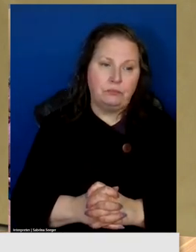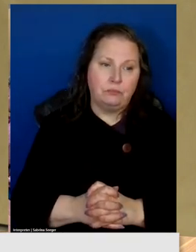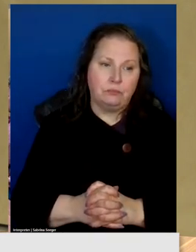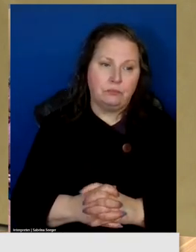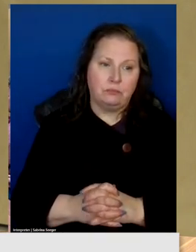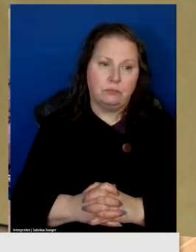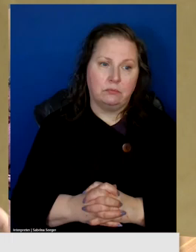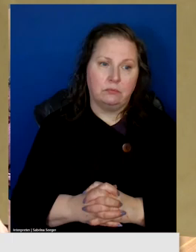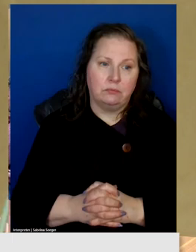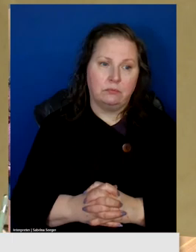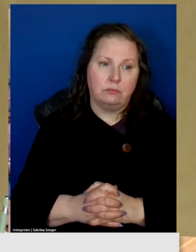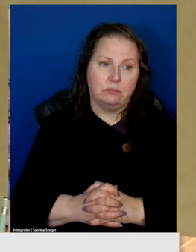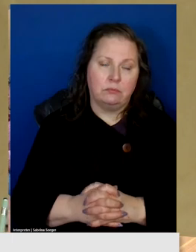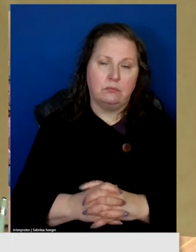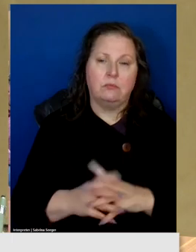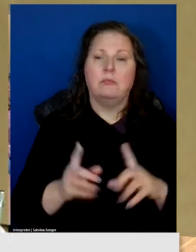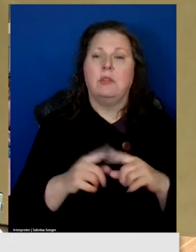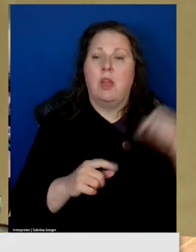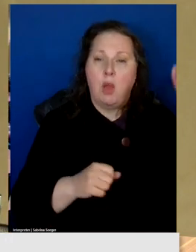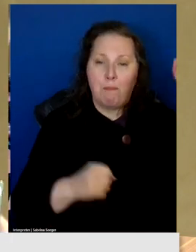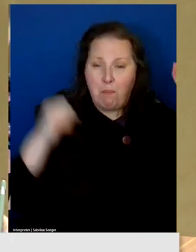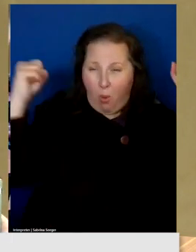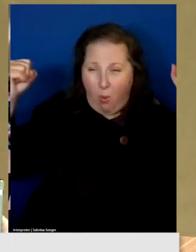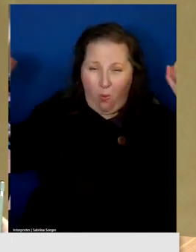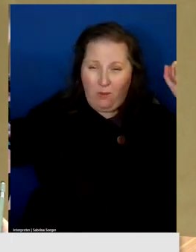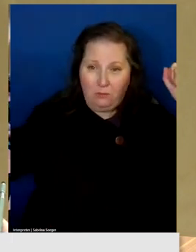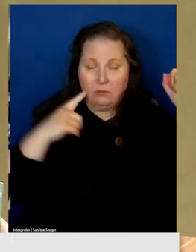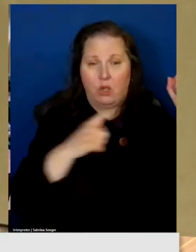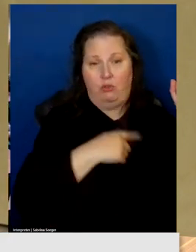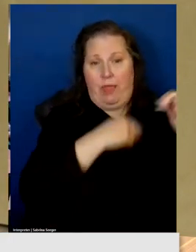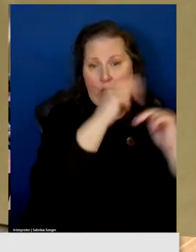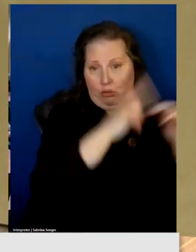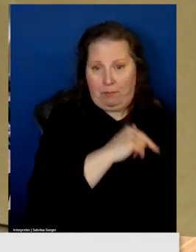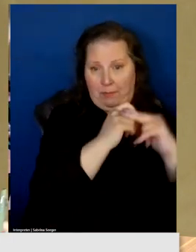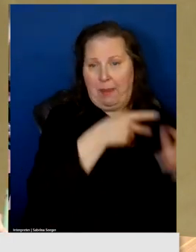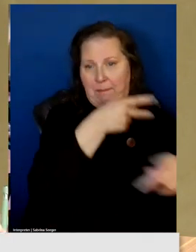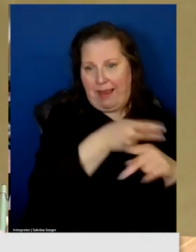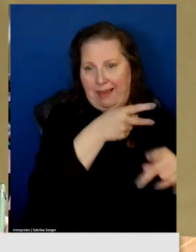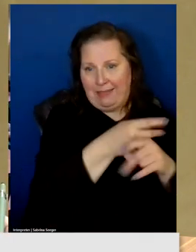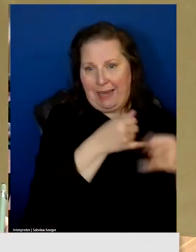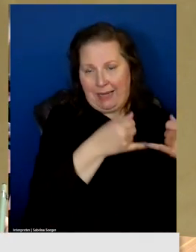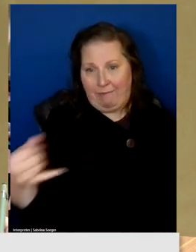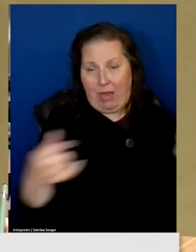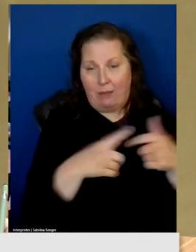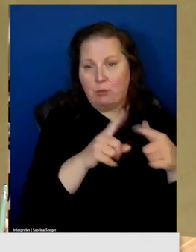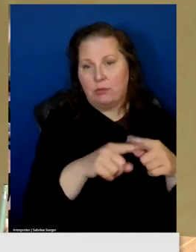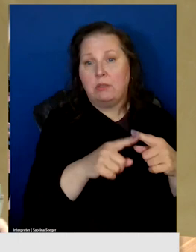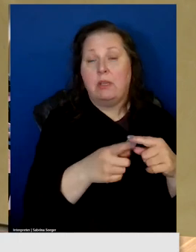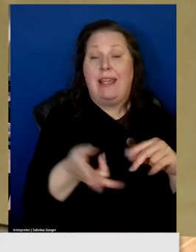The pole loaning utilities should be building and maintaining the fiber, including repair obligations.